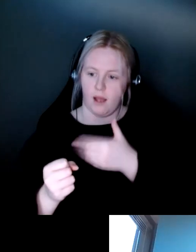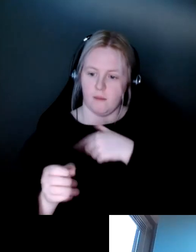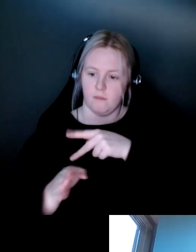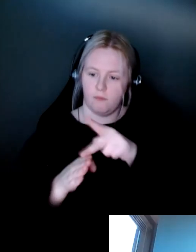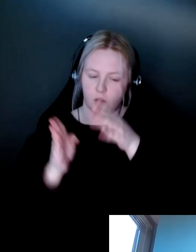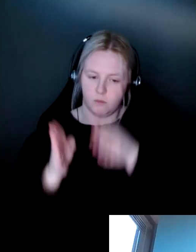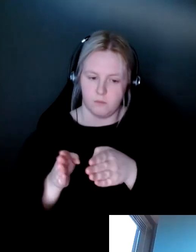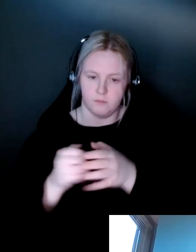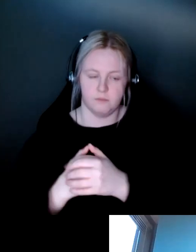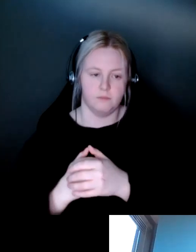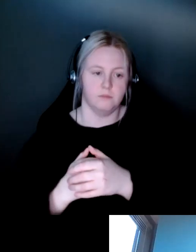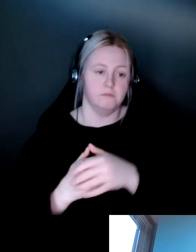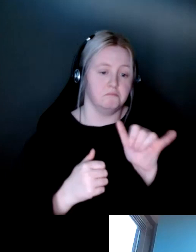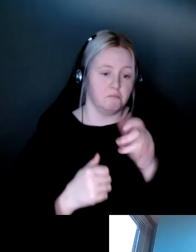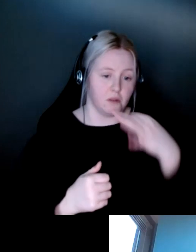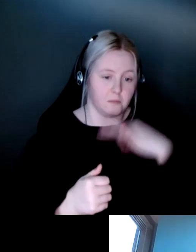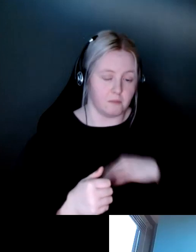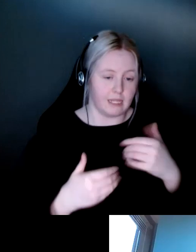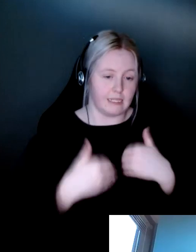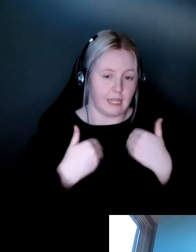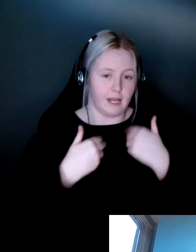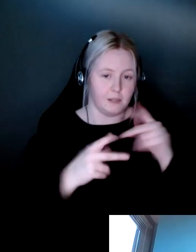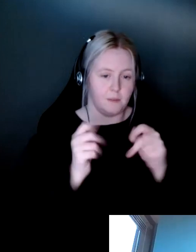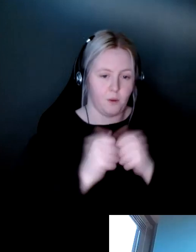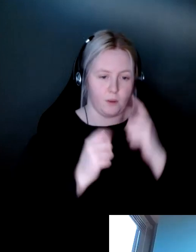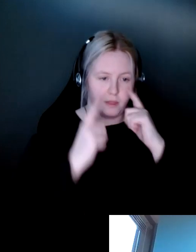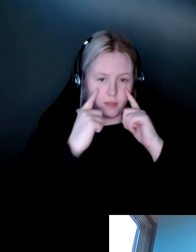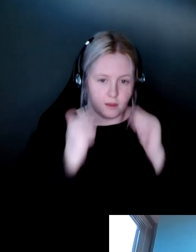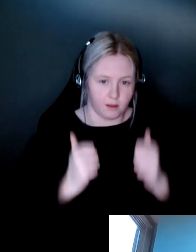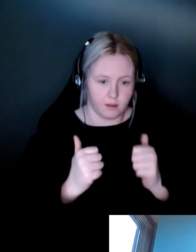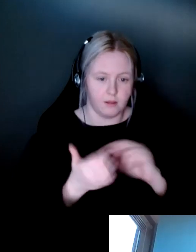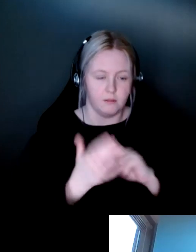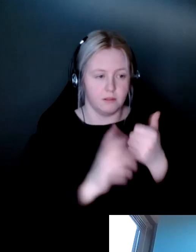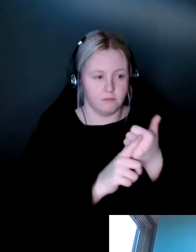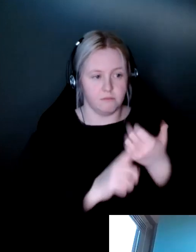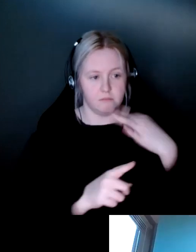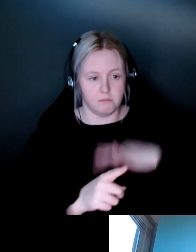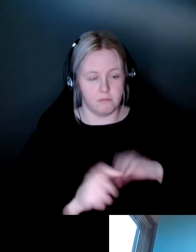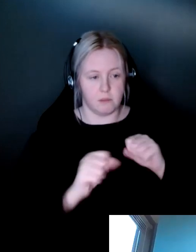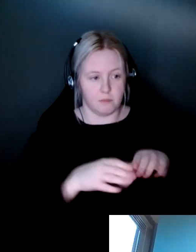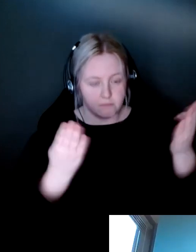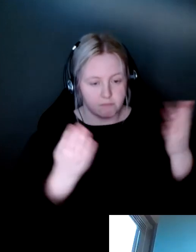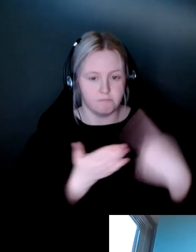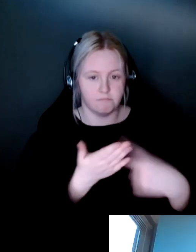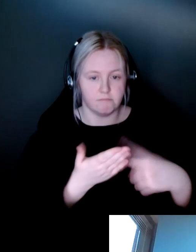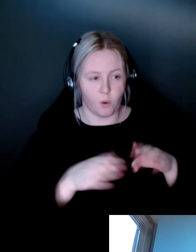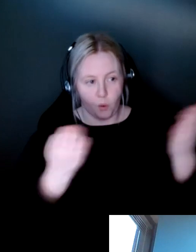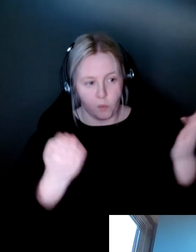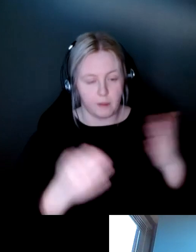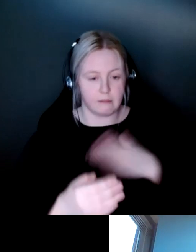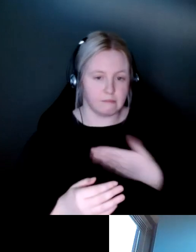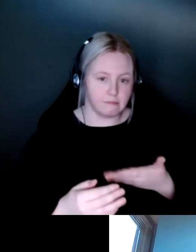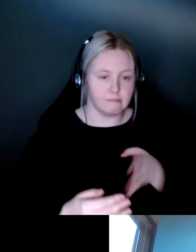in addition to these benefits, young people with vision loss would really benefit from being able to speak freely with a mentor who has similar lived